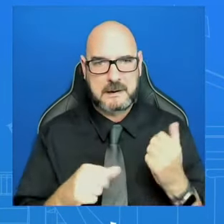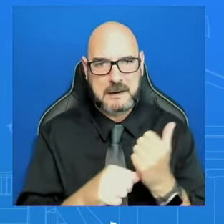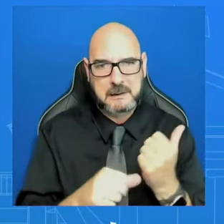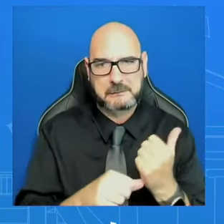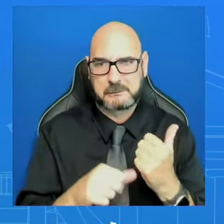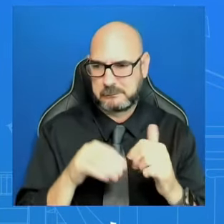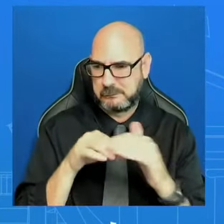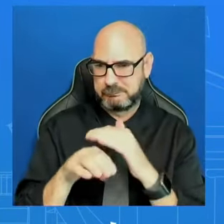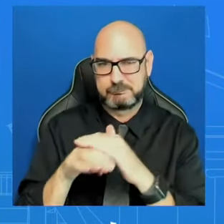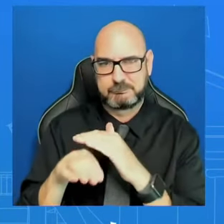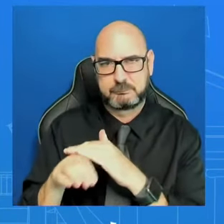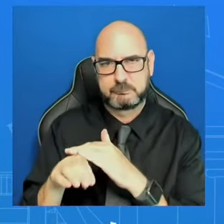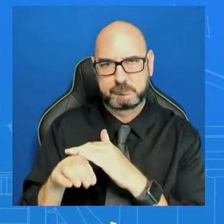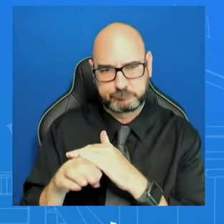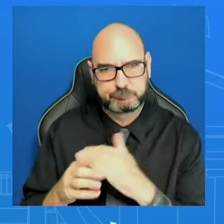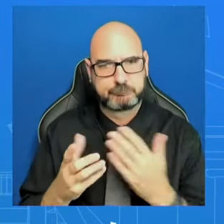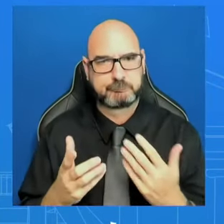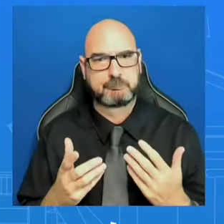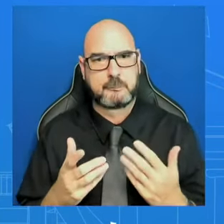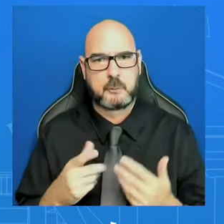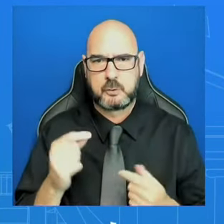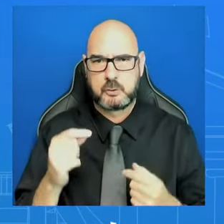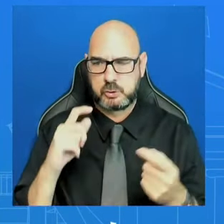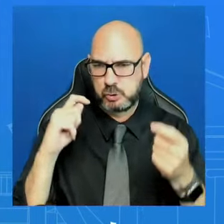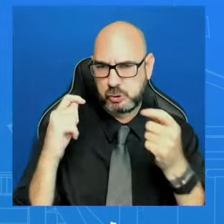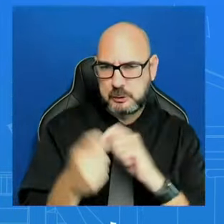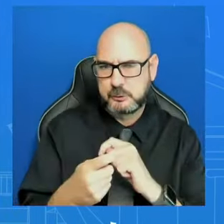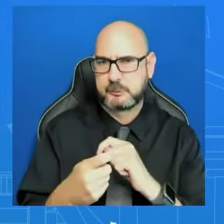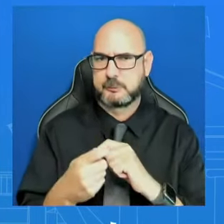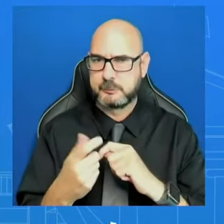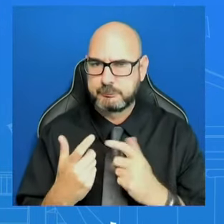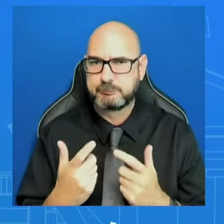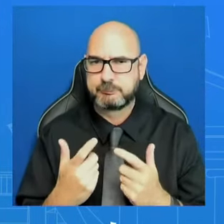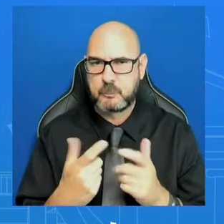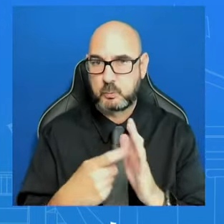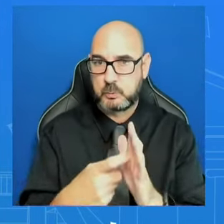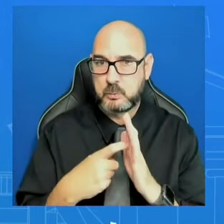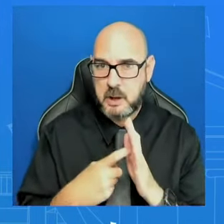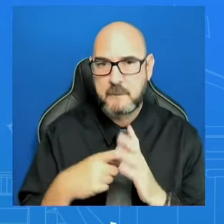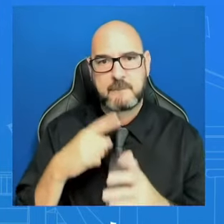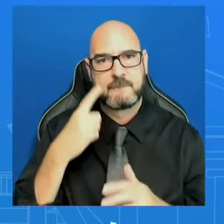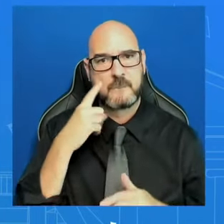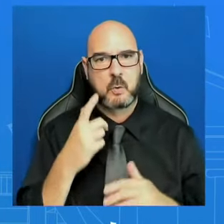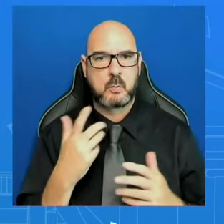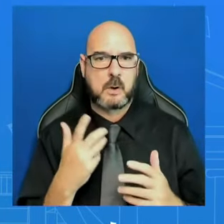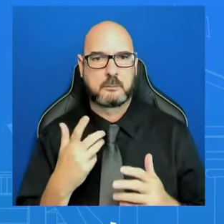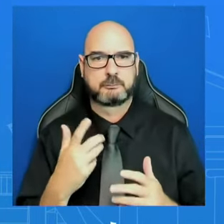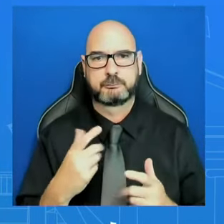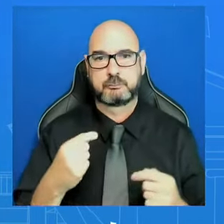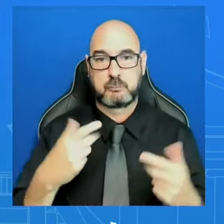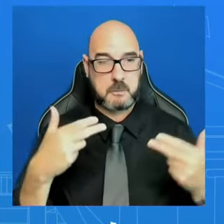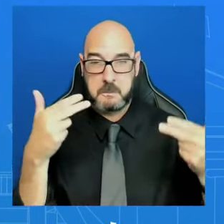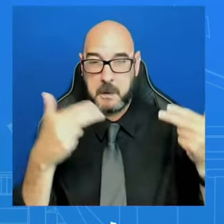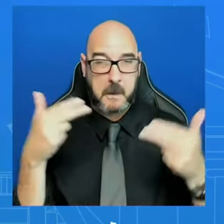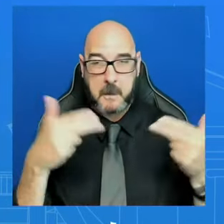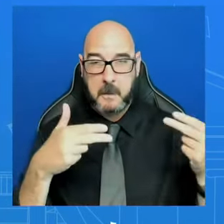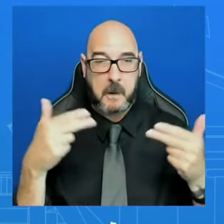movement on a ceasefire that will allow